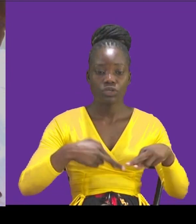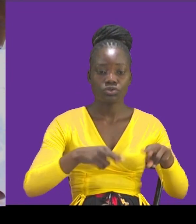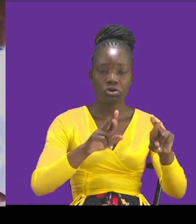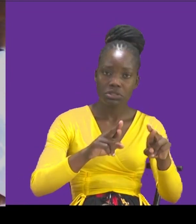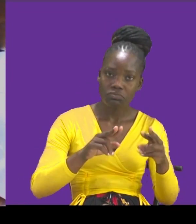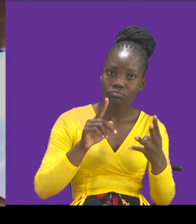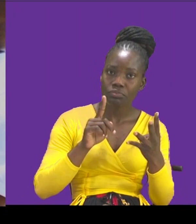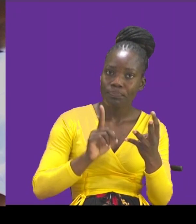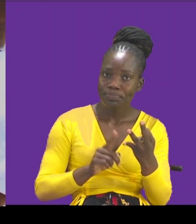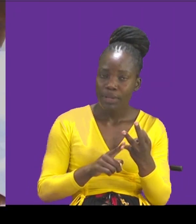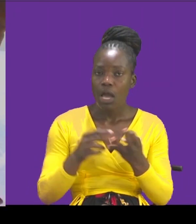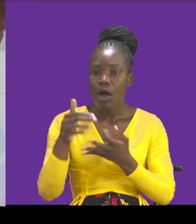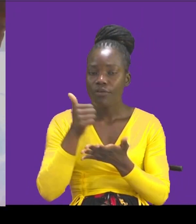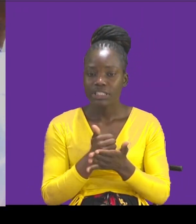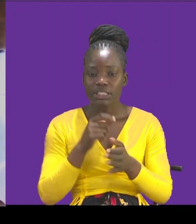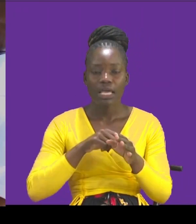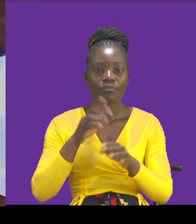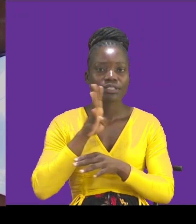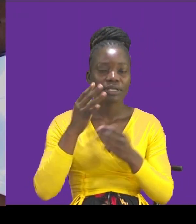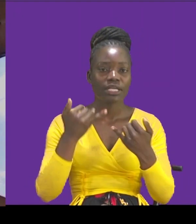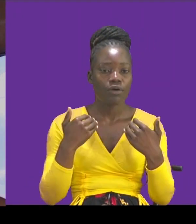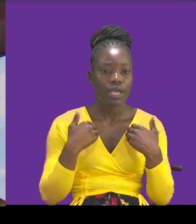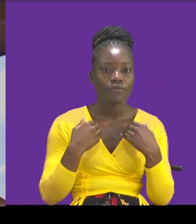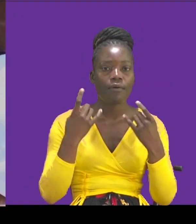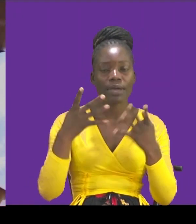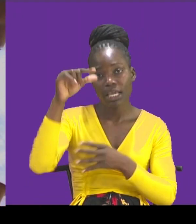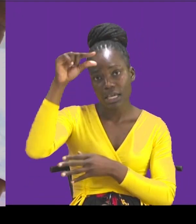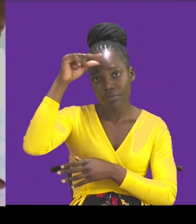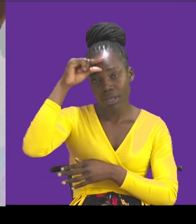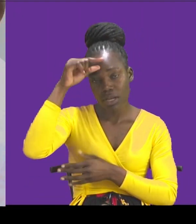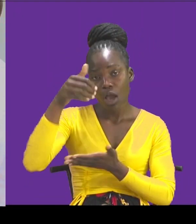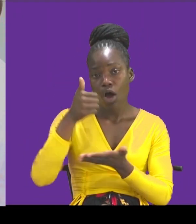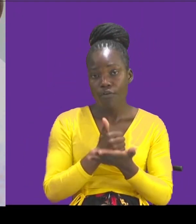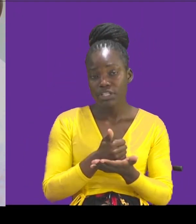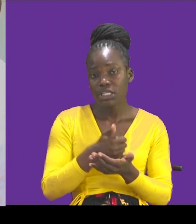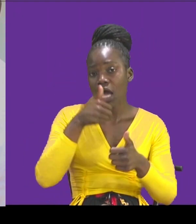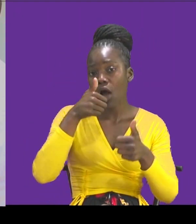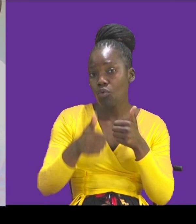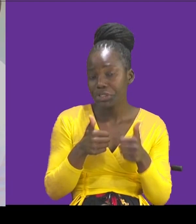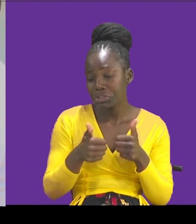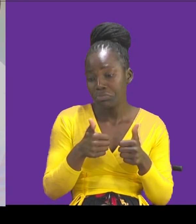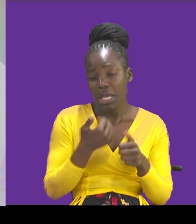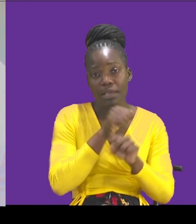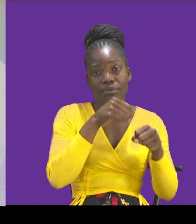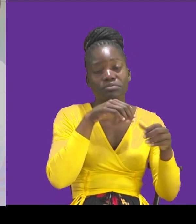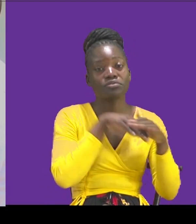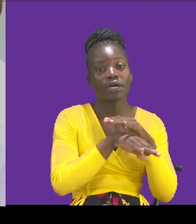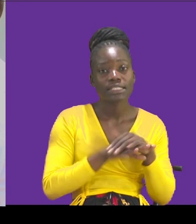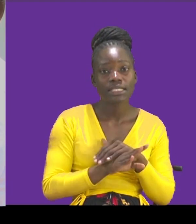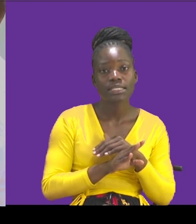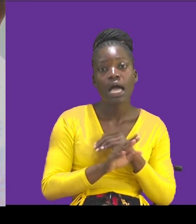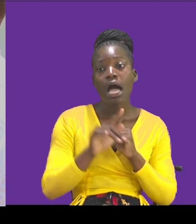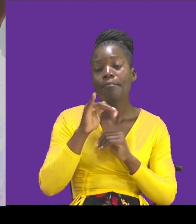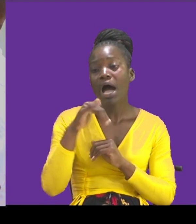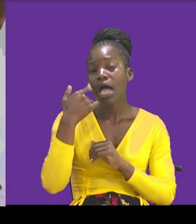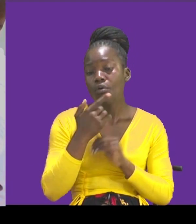offices. As we are speaking right now, there are so many government offices which are not accessible by the people living